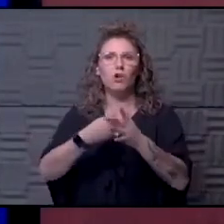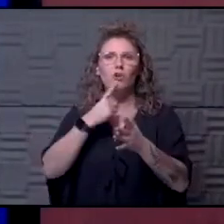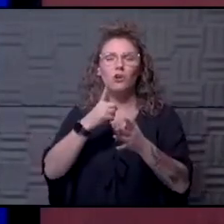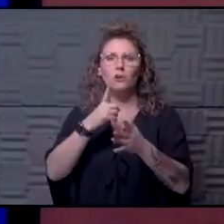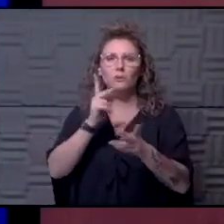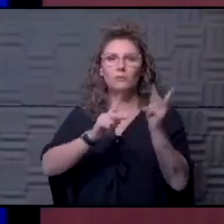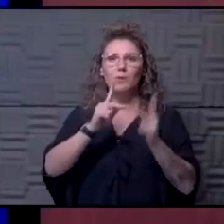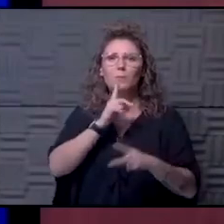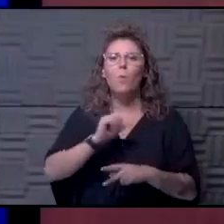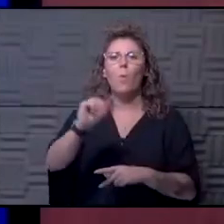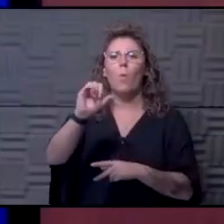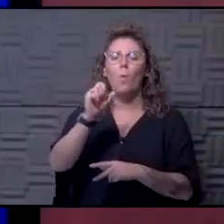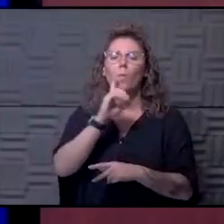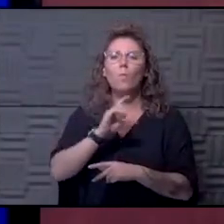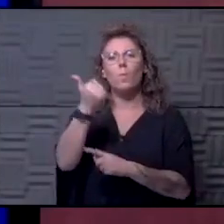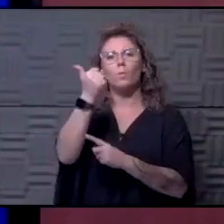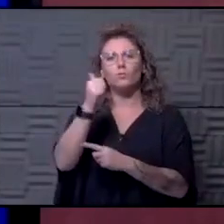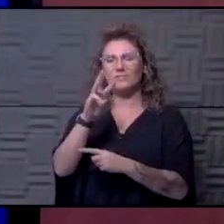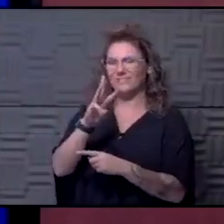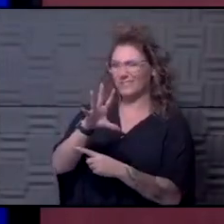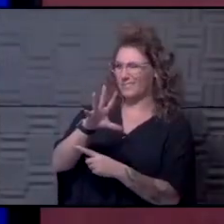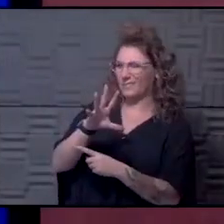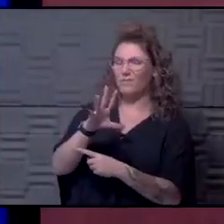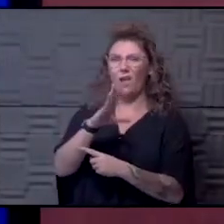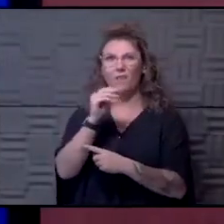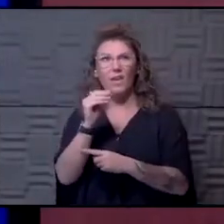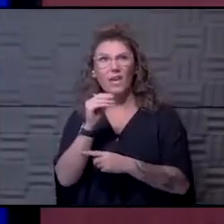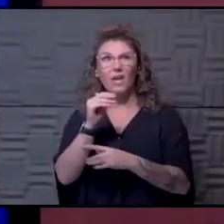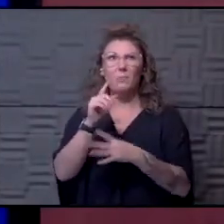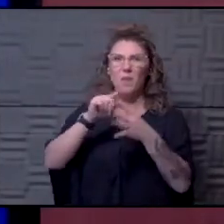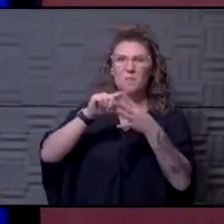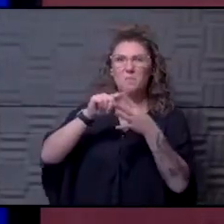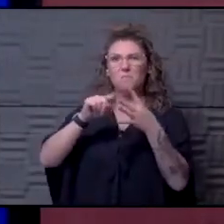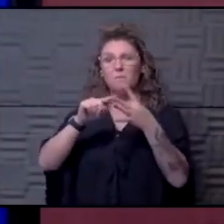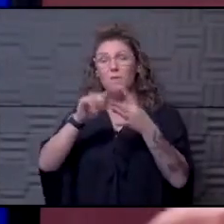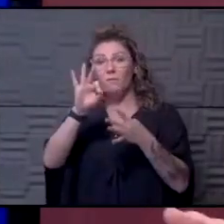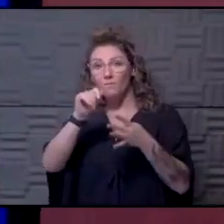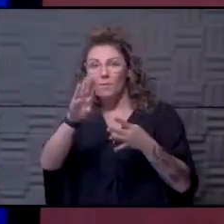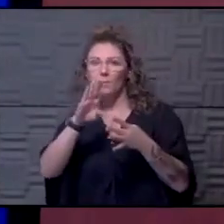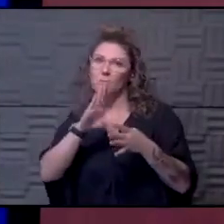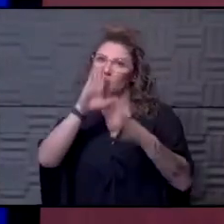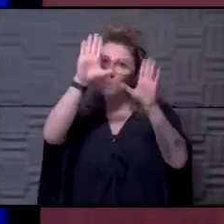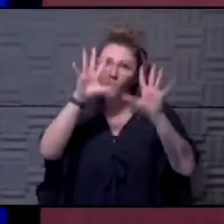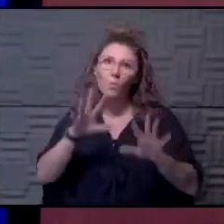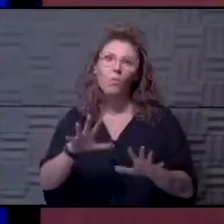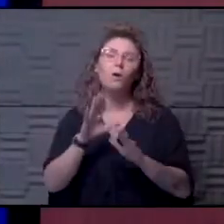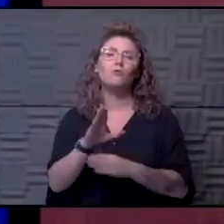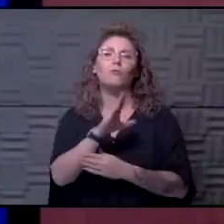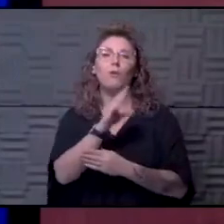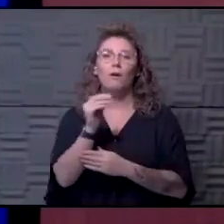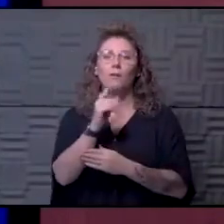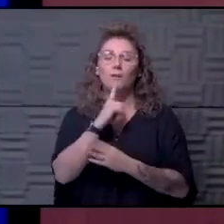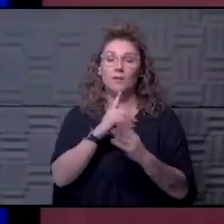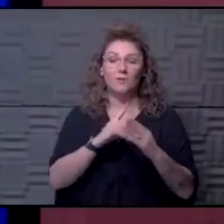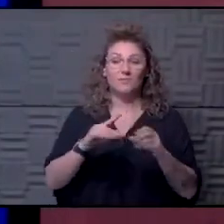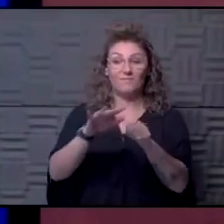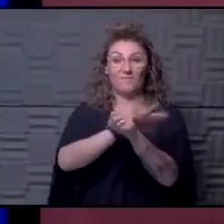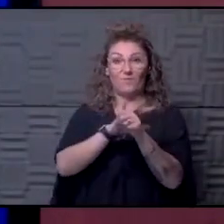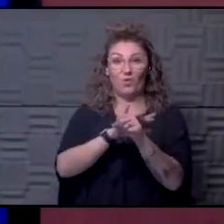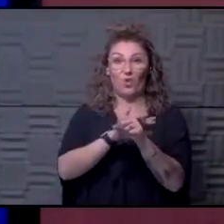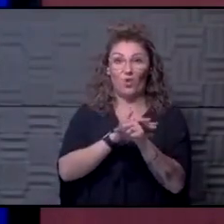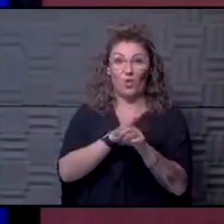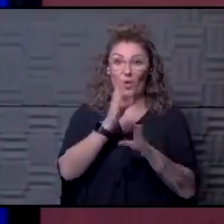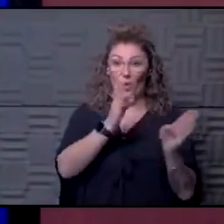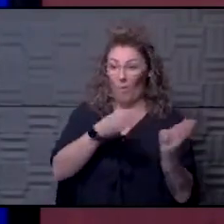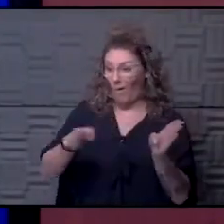65 and older sometime around the 1st of February, which would be great news. We have a lot of work to do to get fully organized around that. But the biggest issue